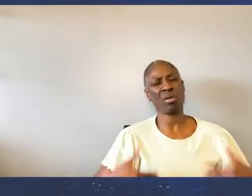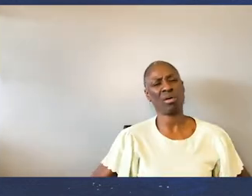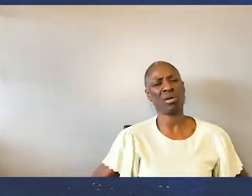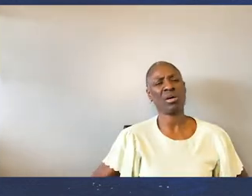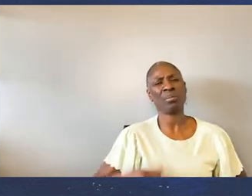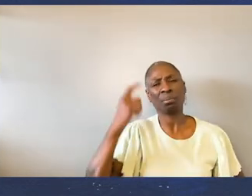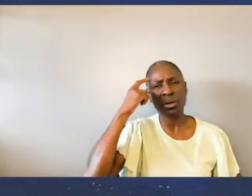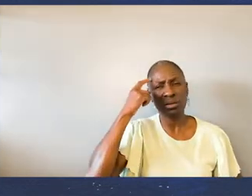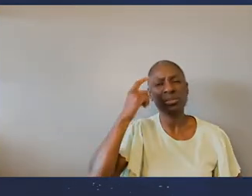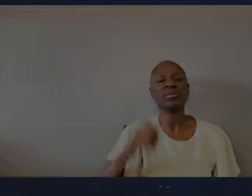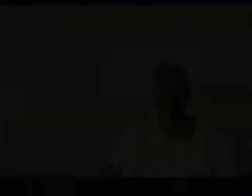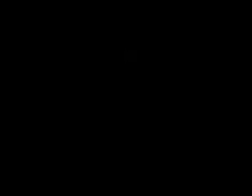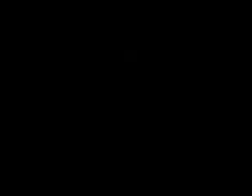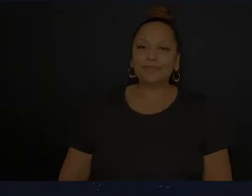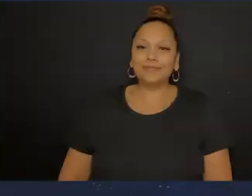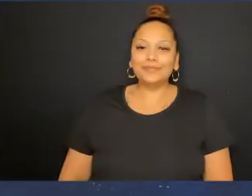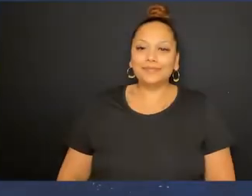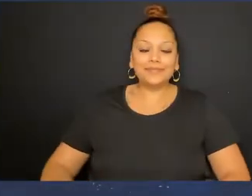minds